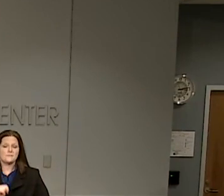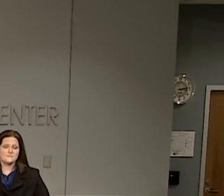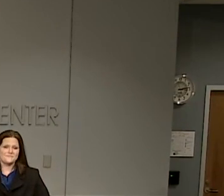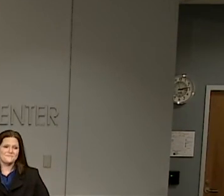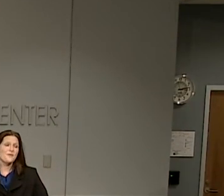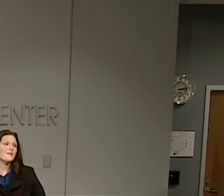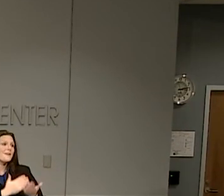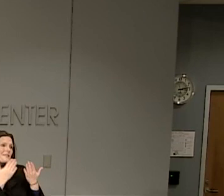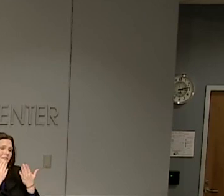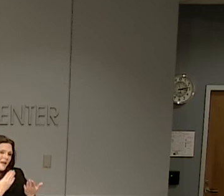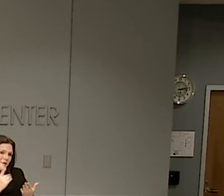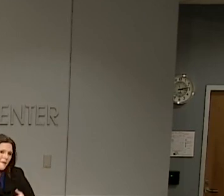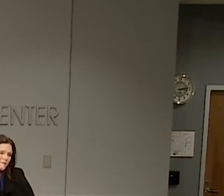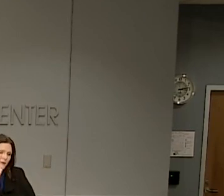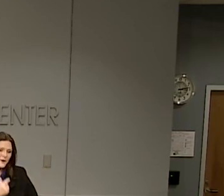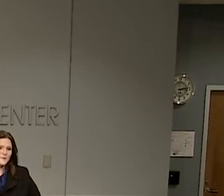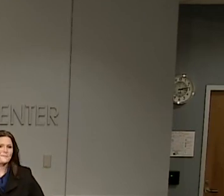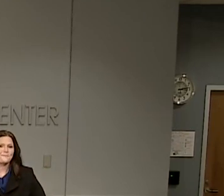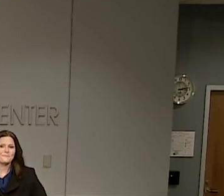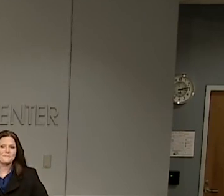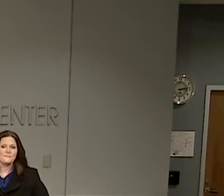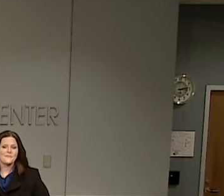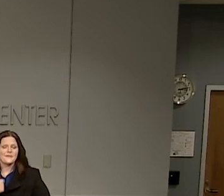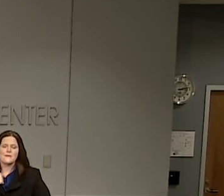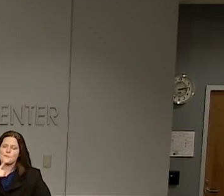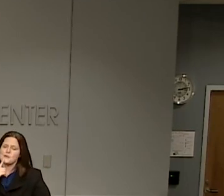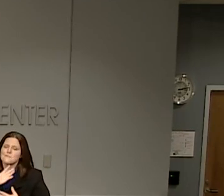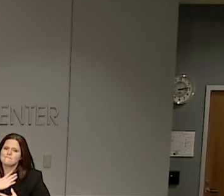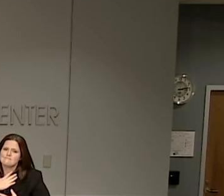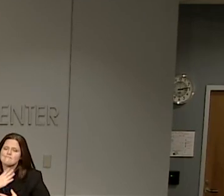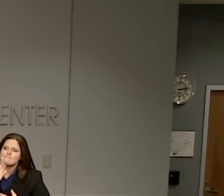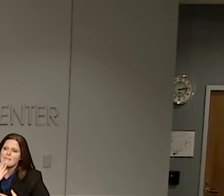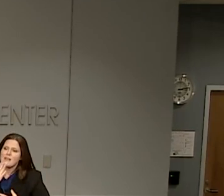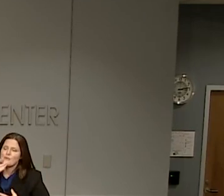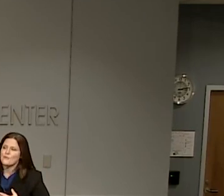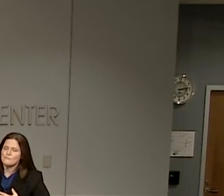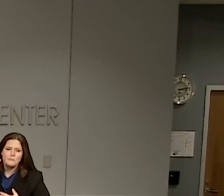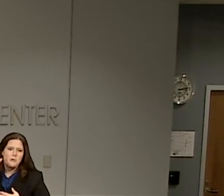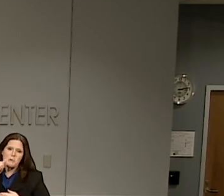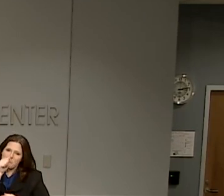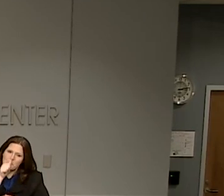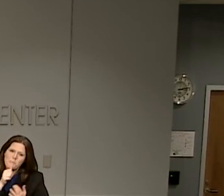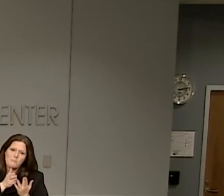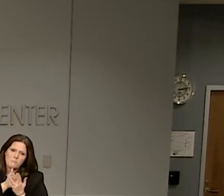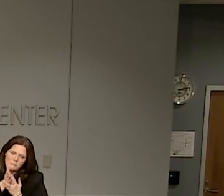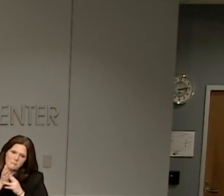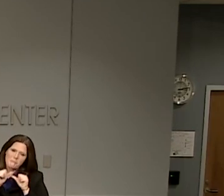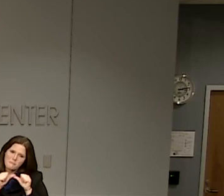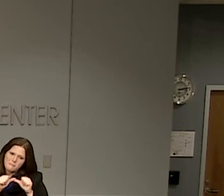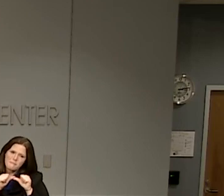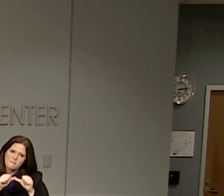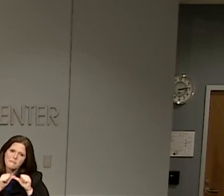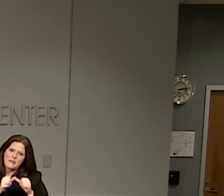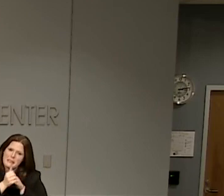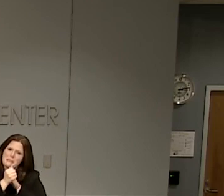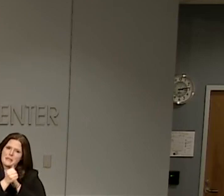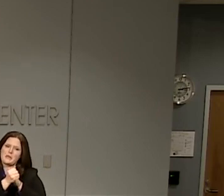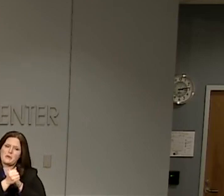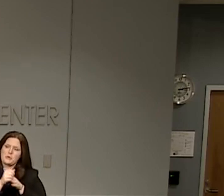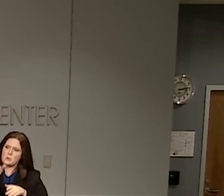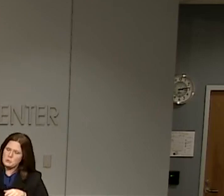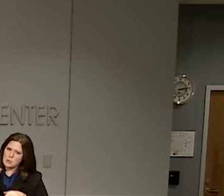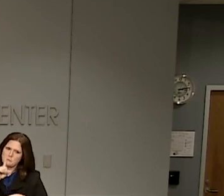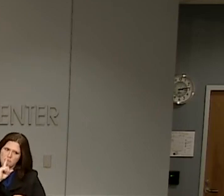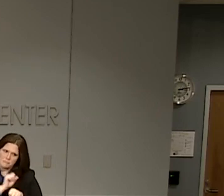Well, thank you, Governor. I'm so appreciative of your steadfast leadership and your commitment to science and